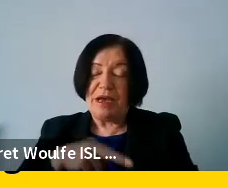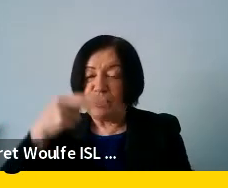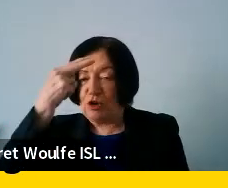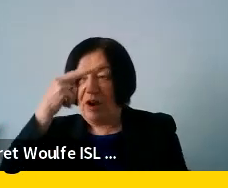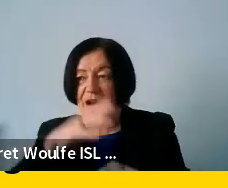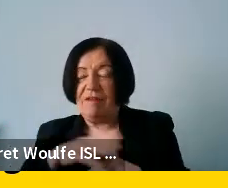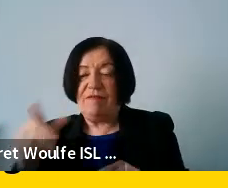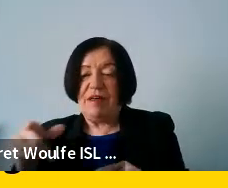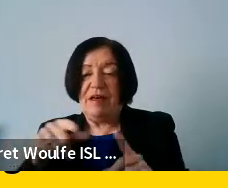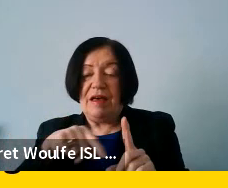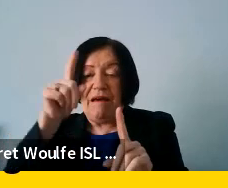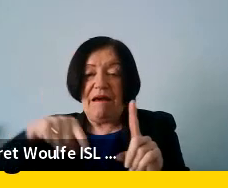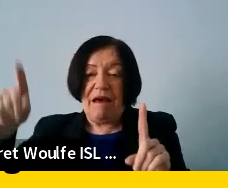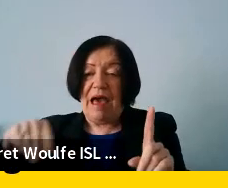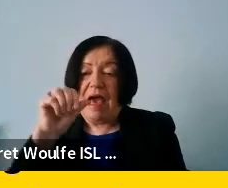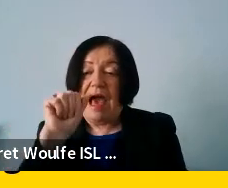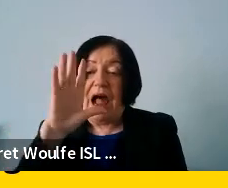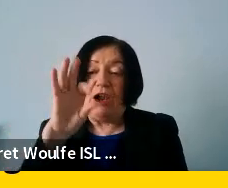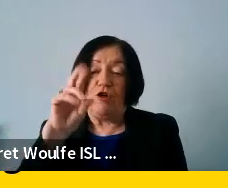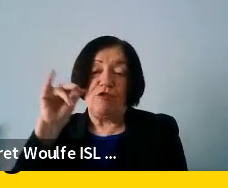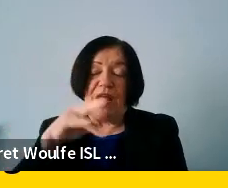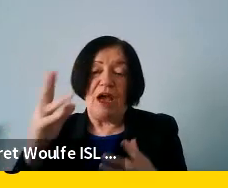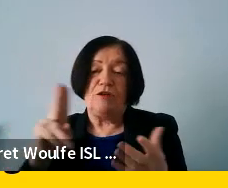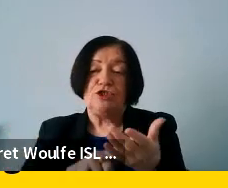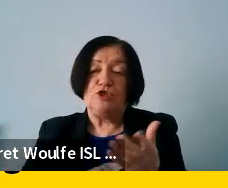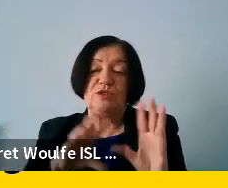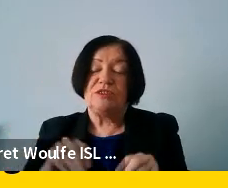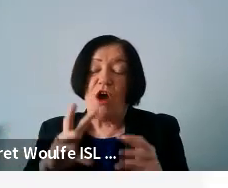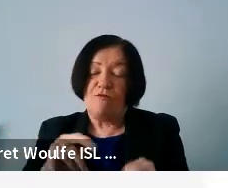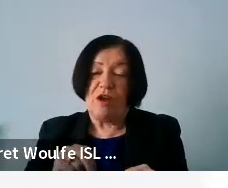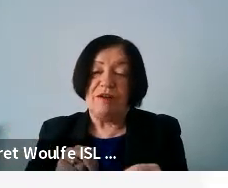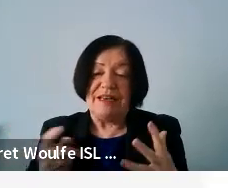of algorithms, and how to use softwares, etc.